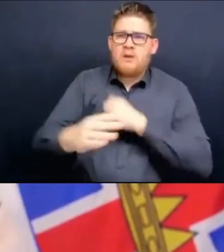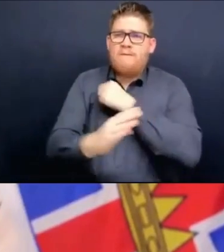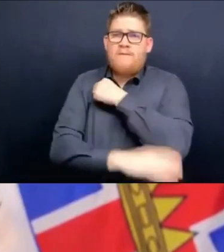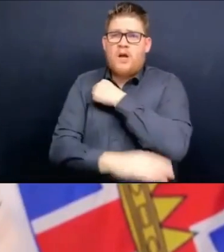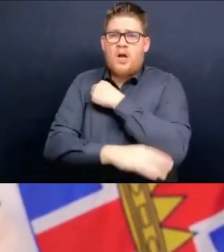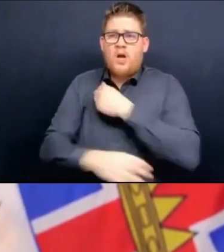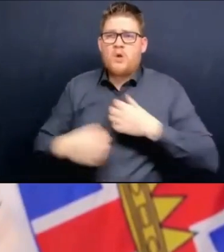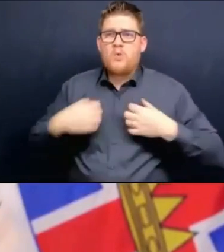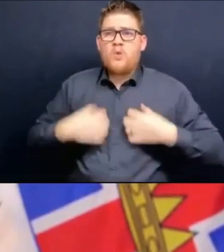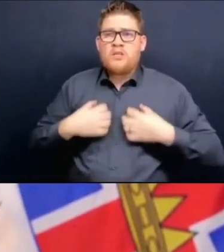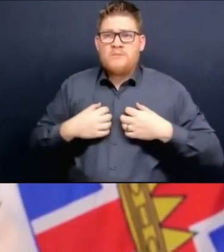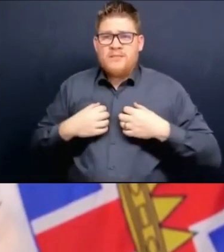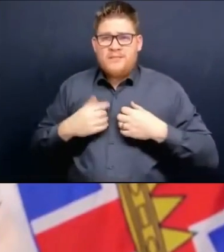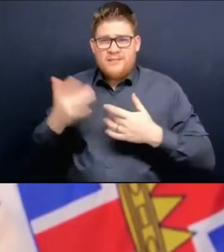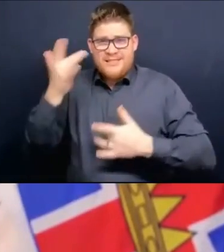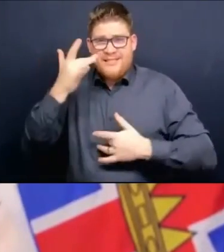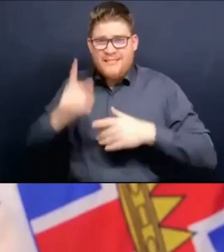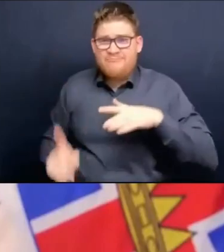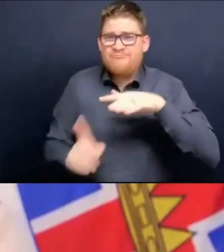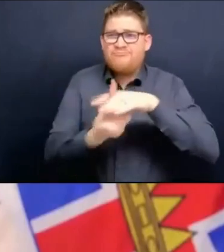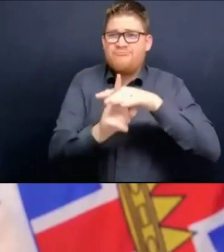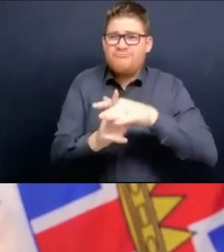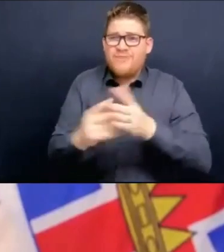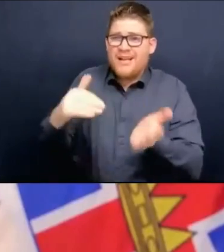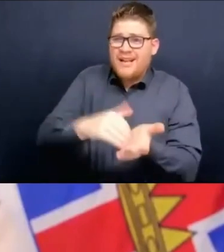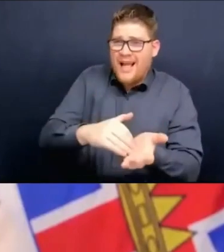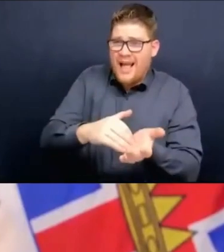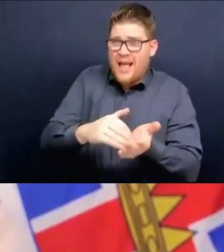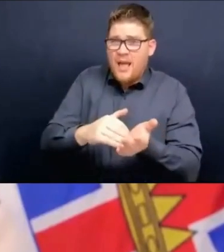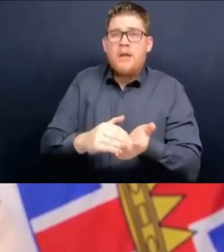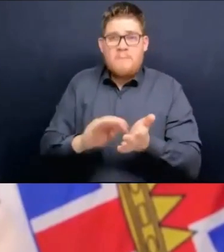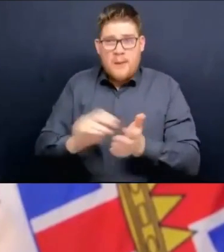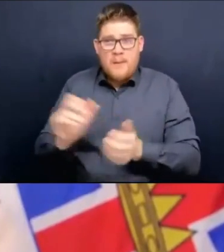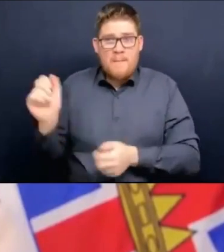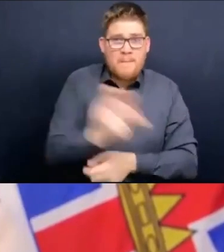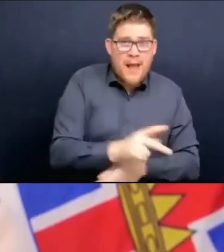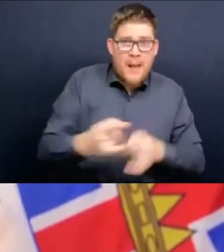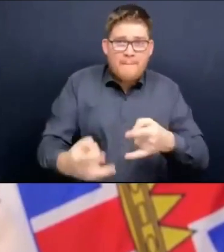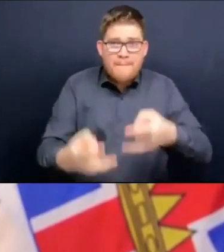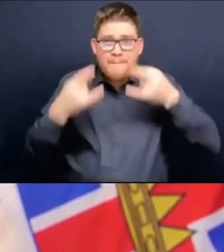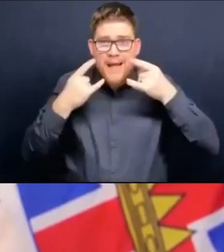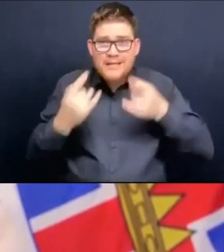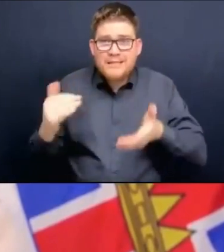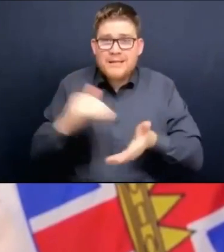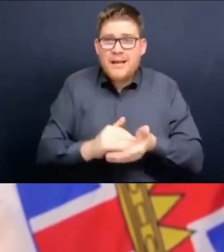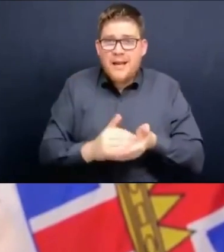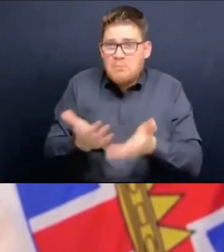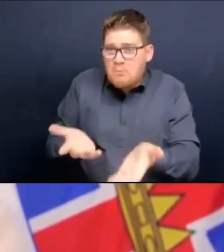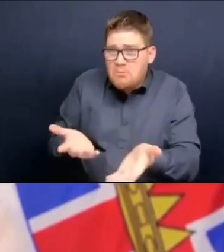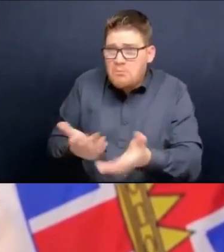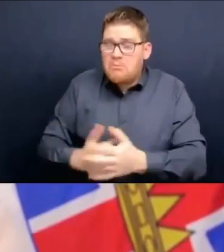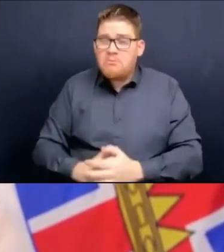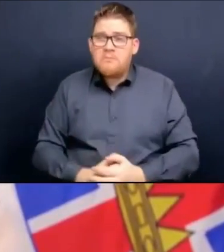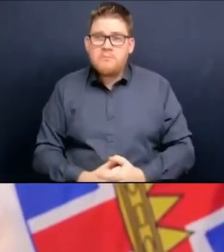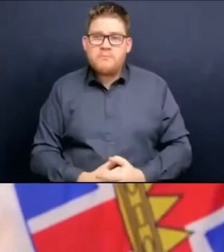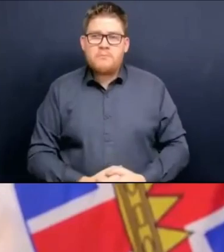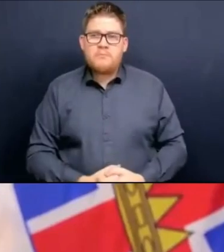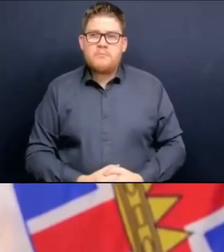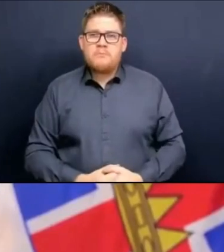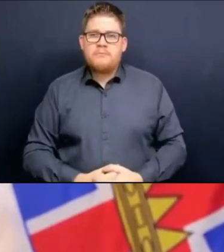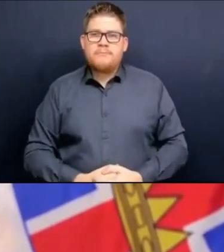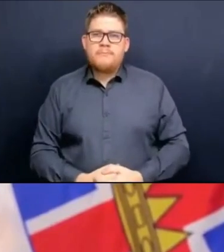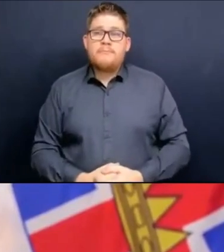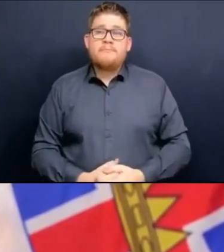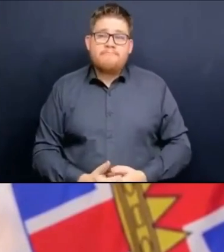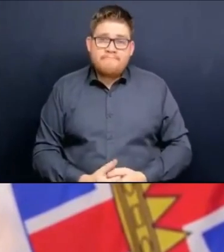Yeah. So in terms of, you know, enforcement, we've also seen very much that people understand the use